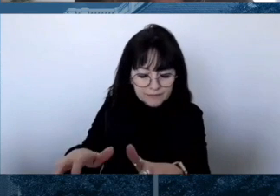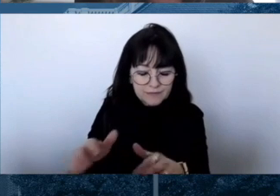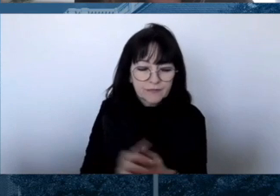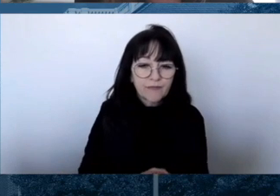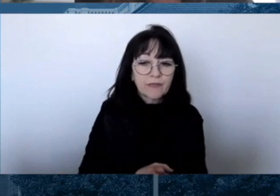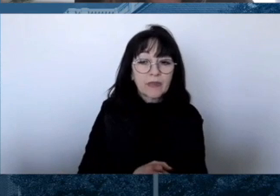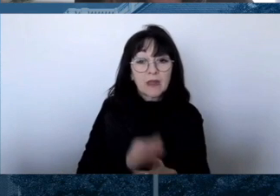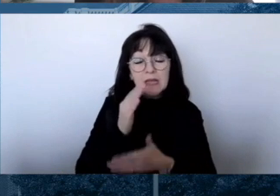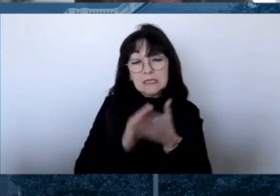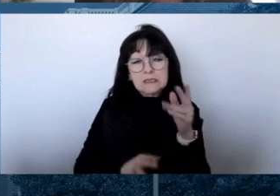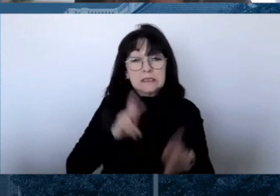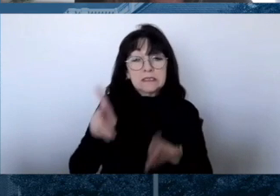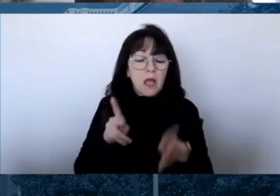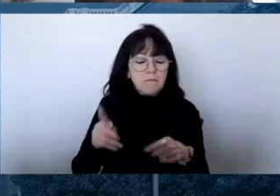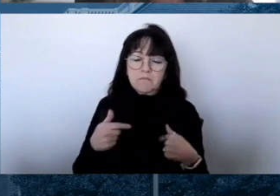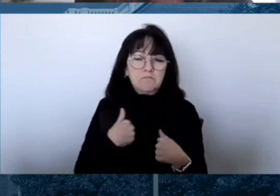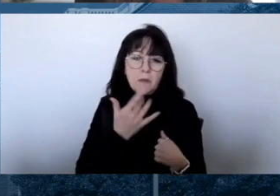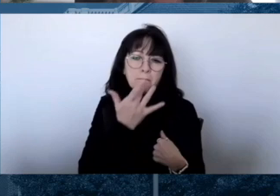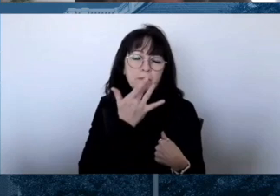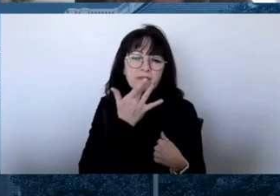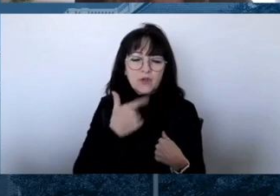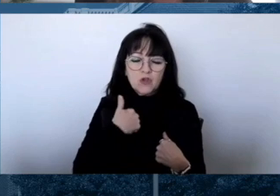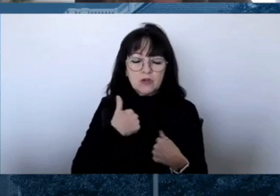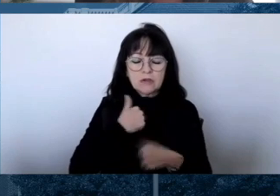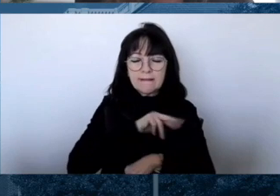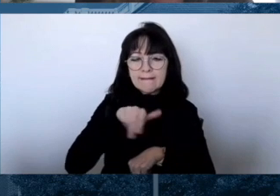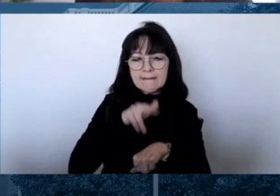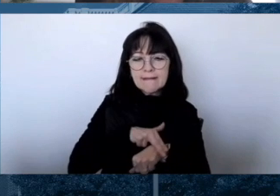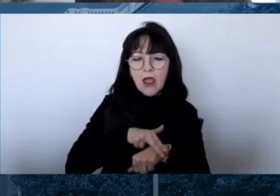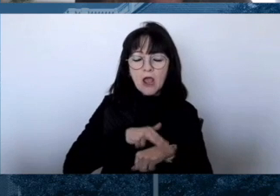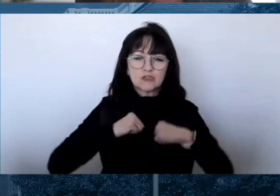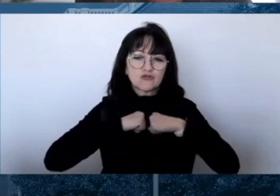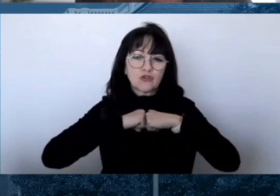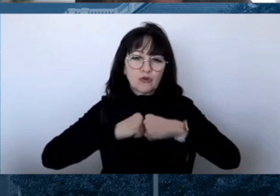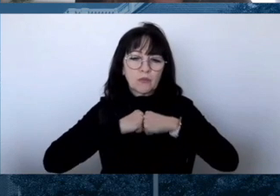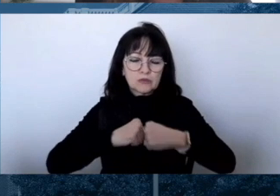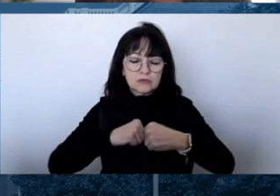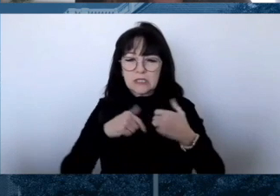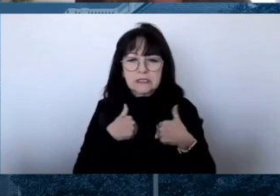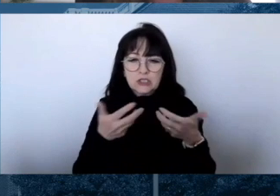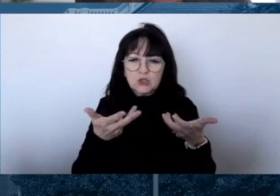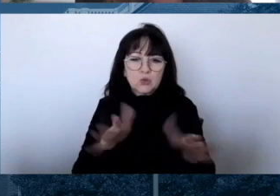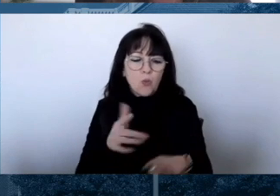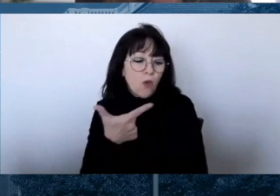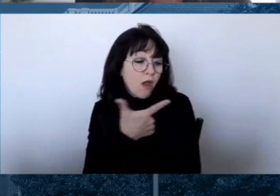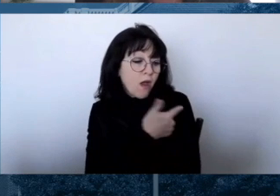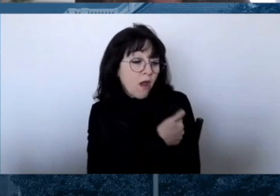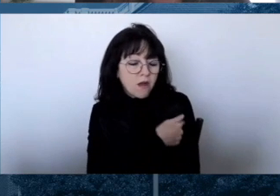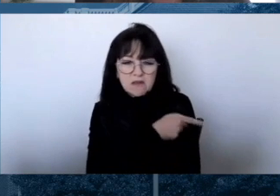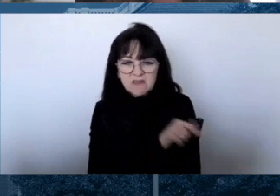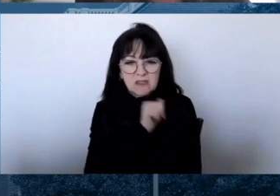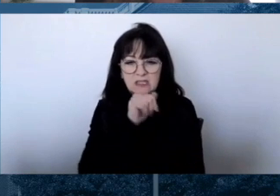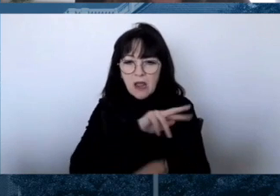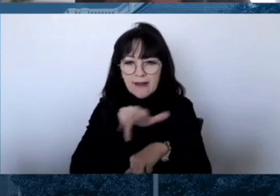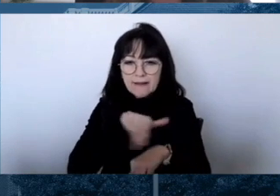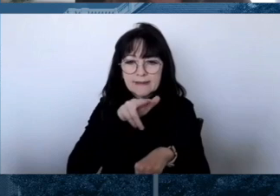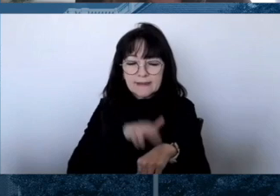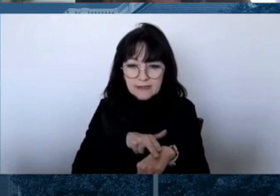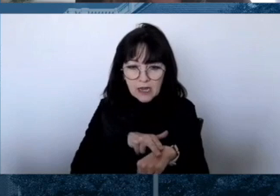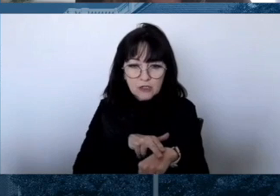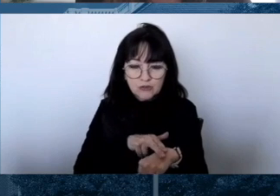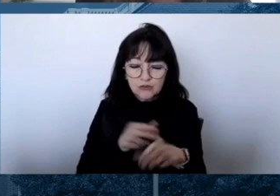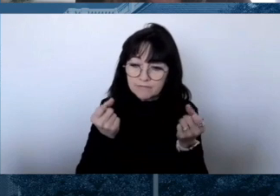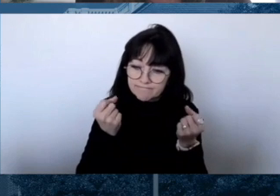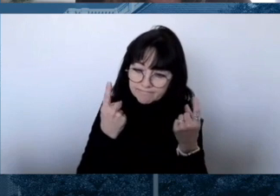COVID-19 infection can provide some protection, vaccine acquired immunity is just much more reliable and a lot